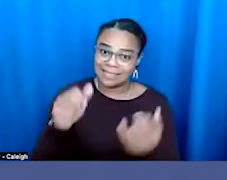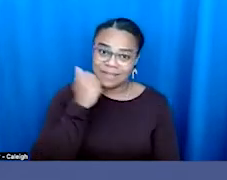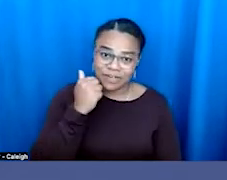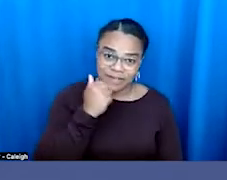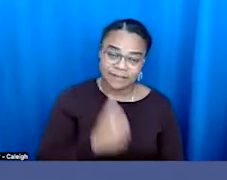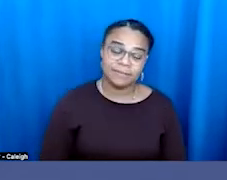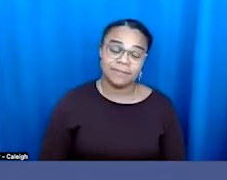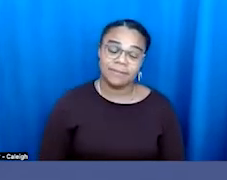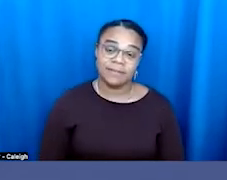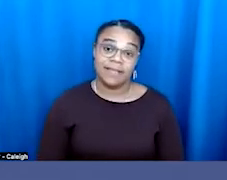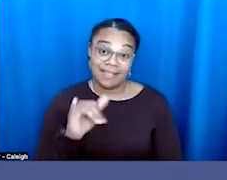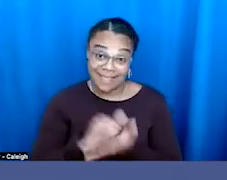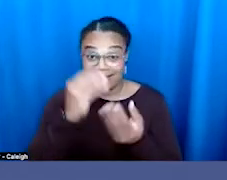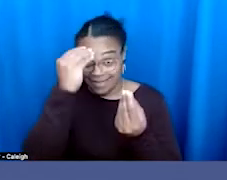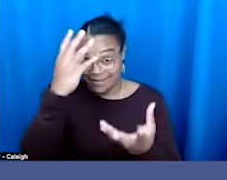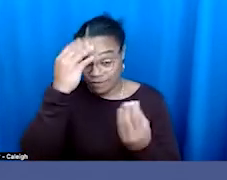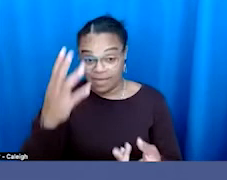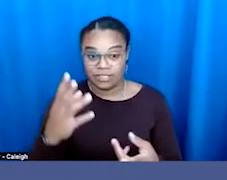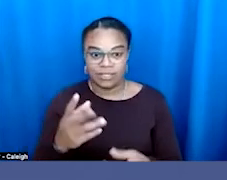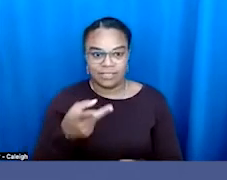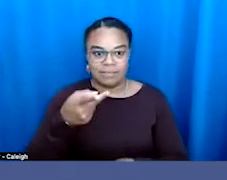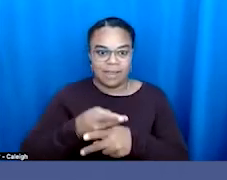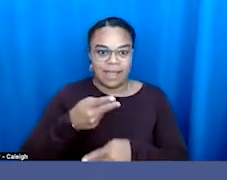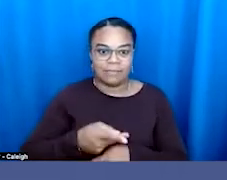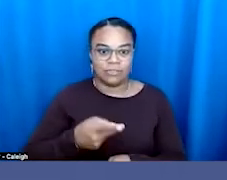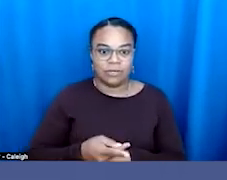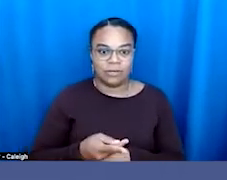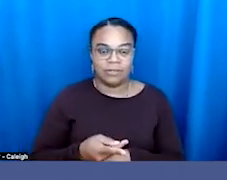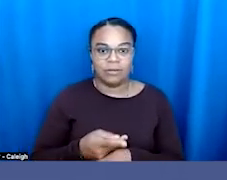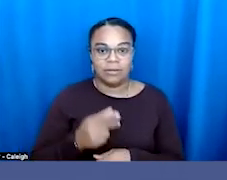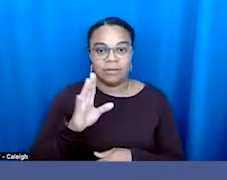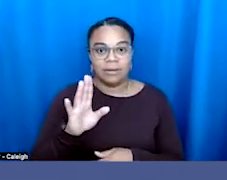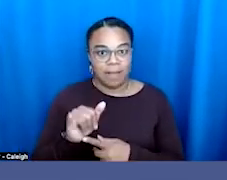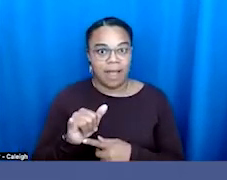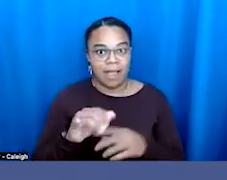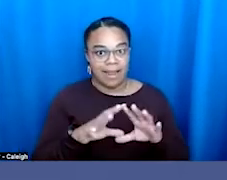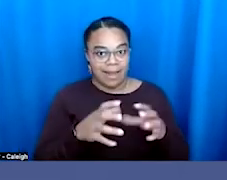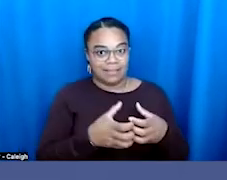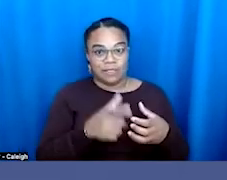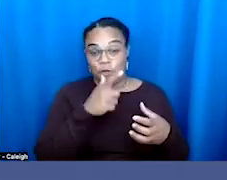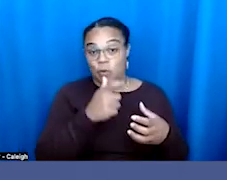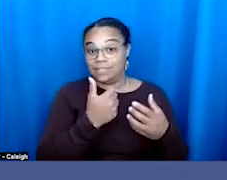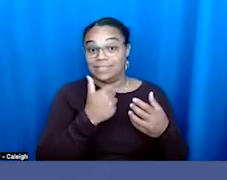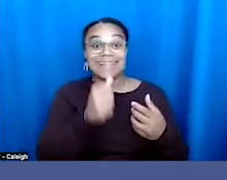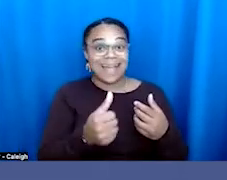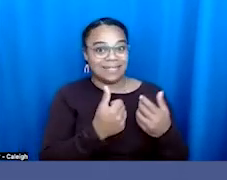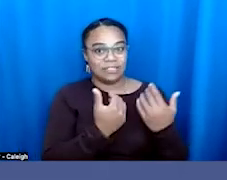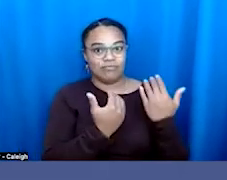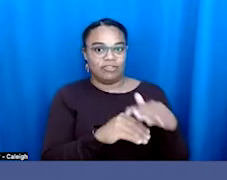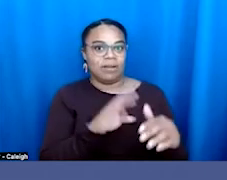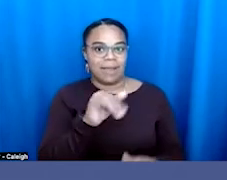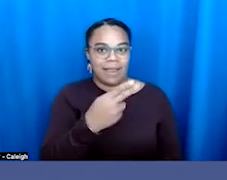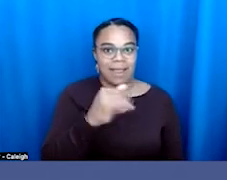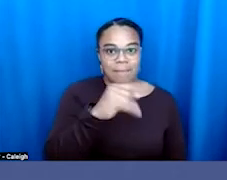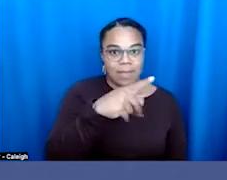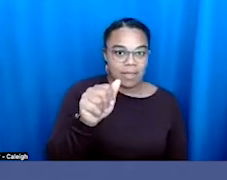that information is being captured by an entity that is not restricted by HIPAA. And parents are saying, what do you need this